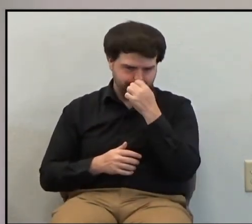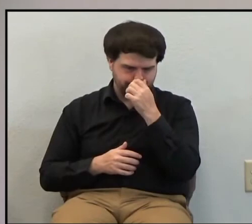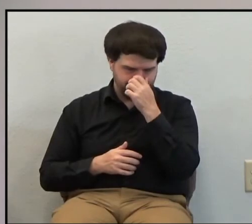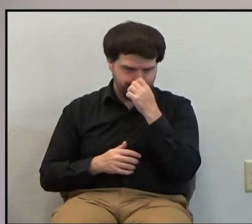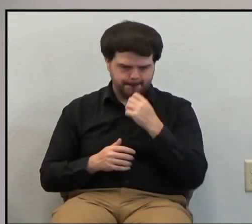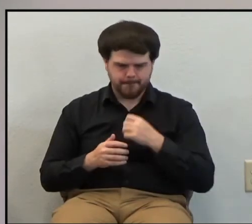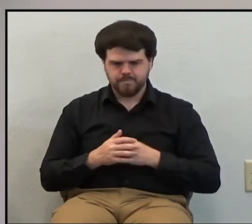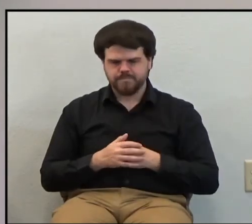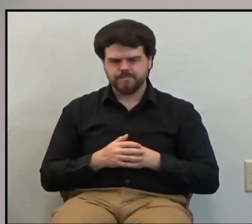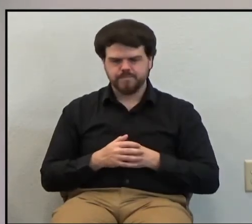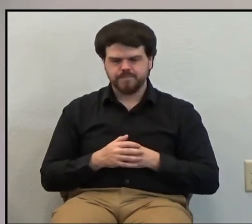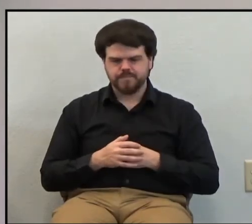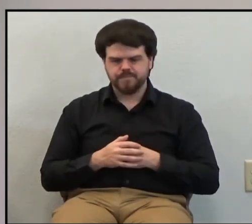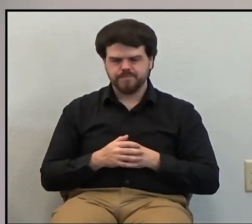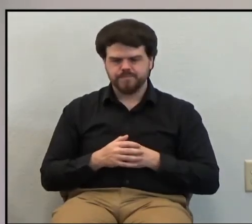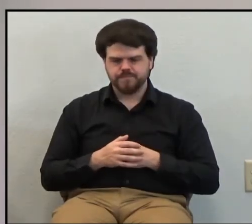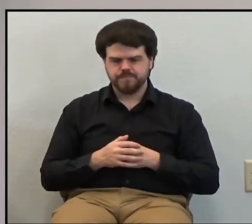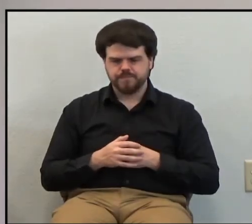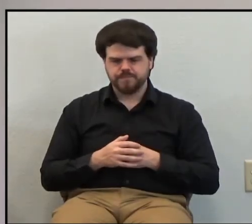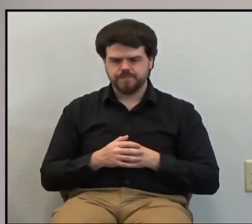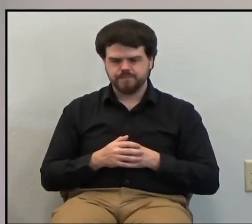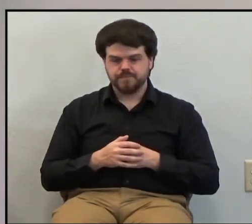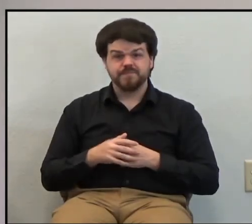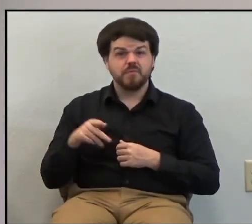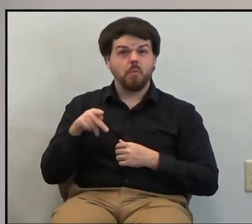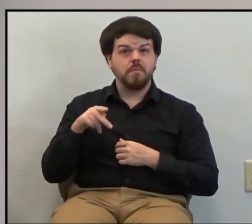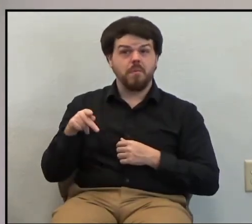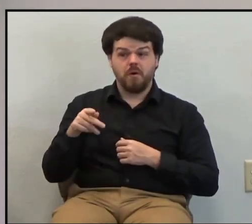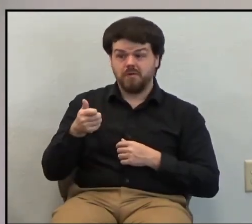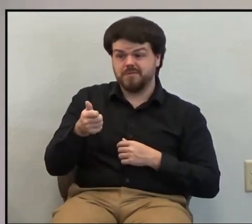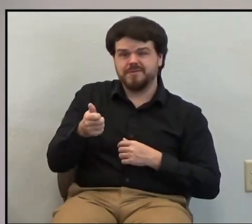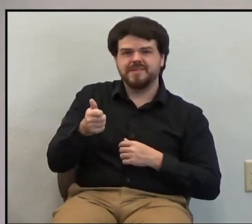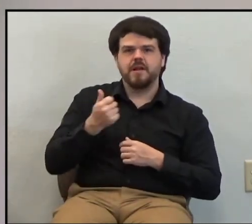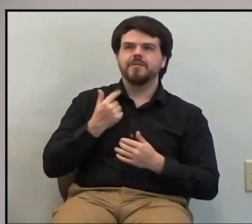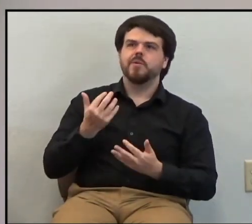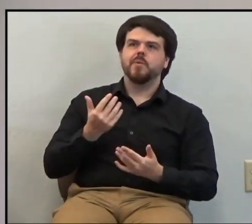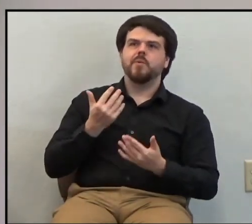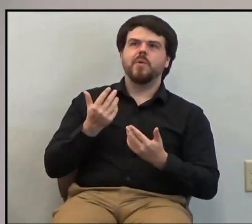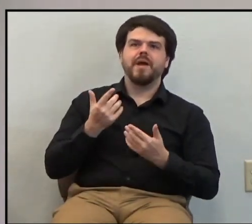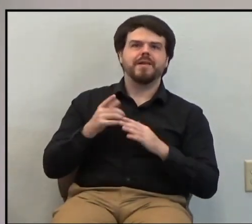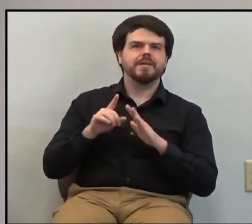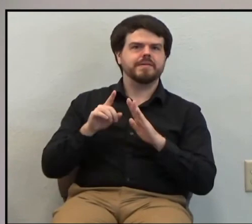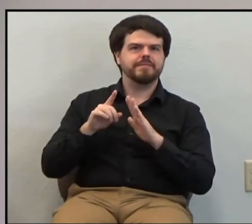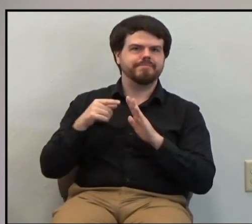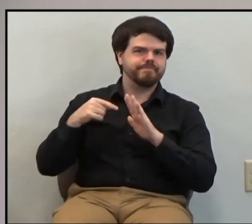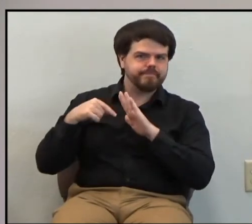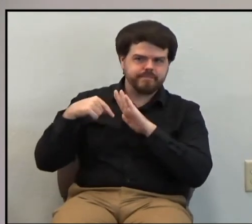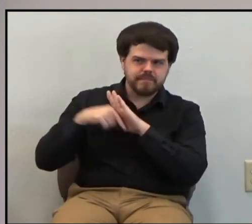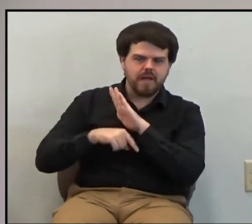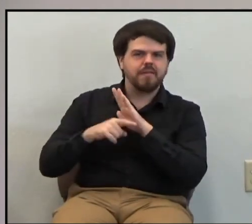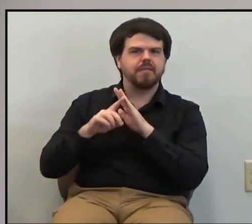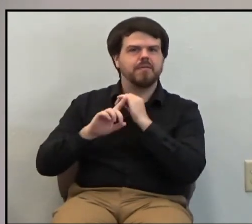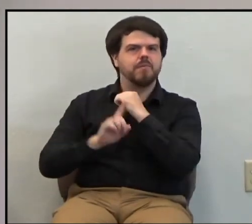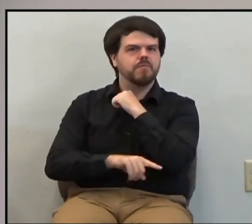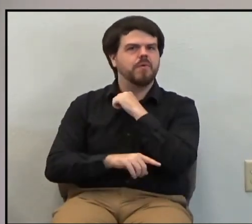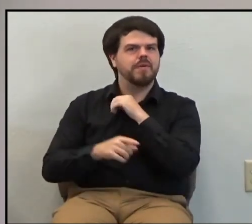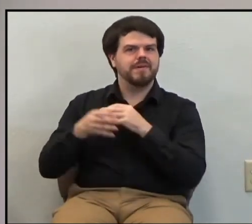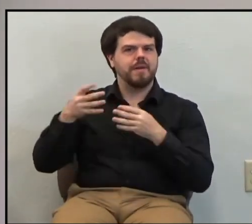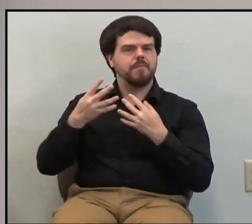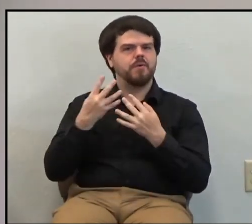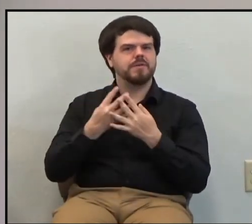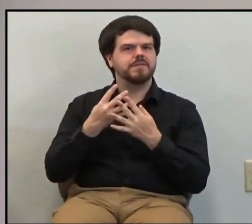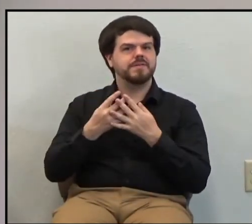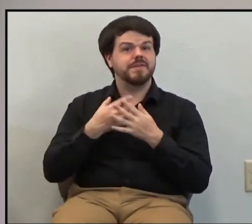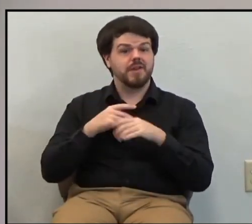when Paul was near the end of his life, awaiting death in prison, he wrote his last letter to Timothy, probably his last